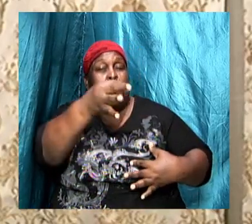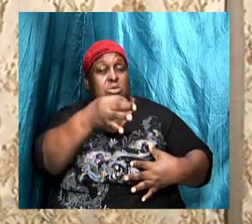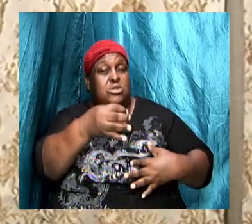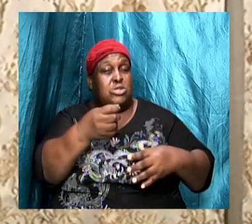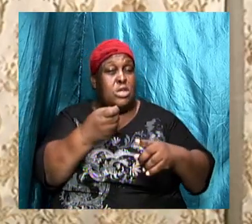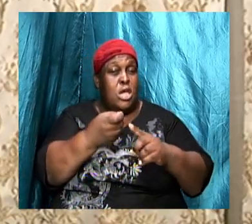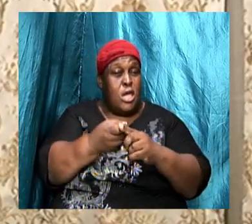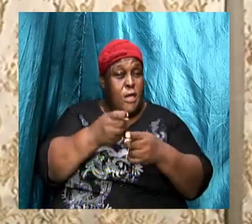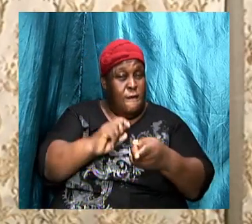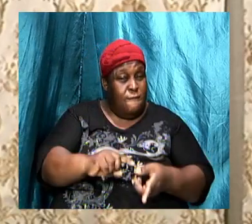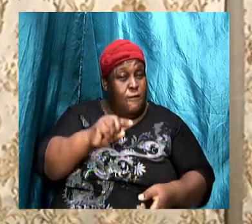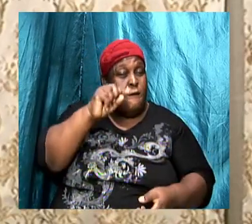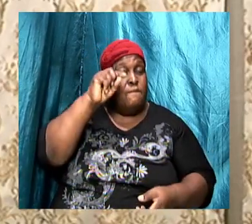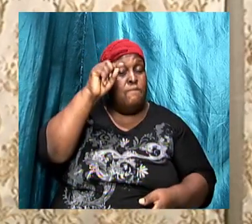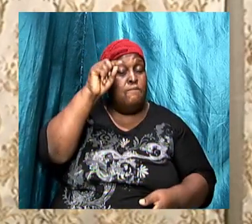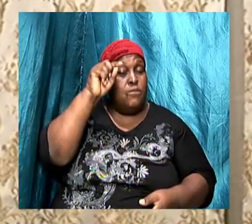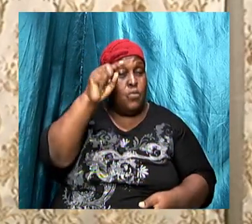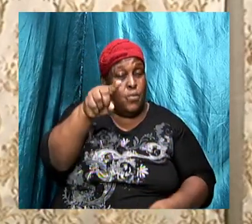its place